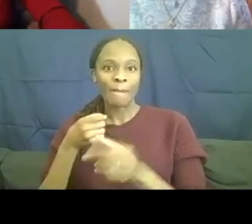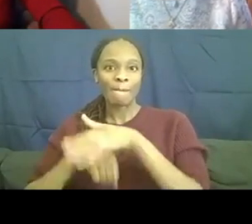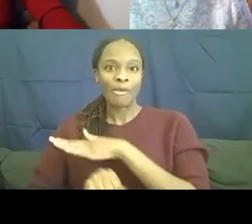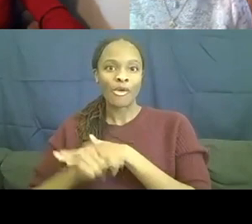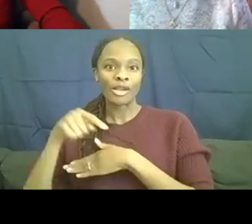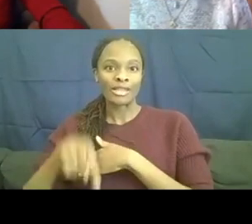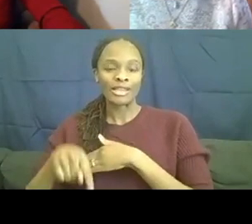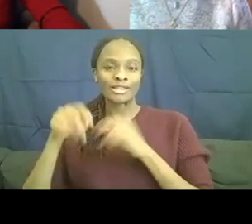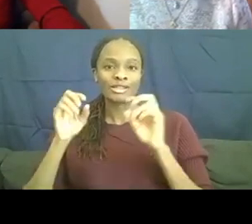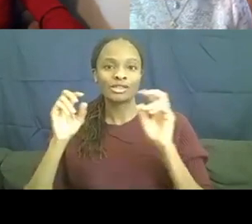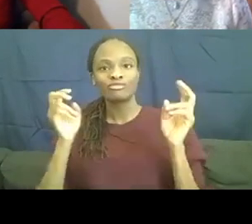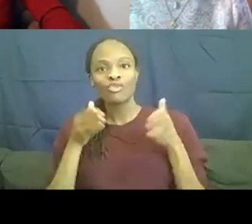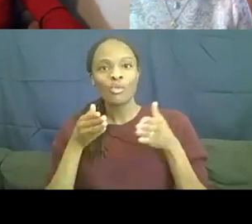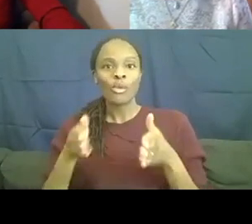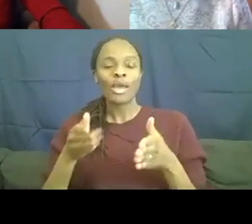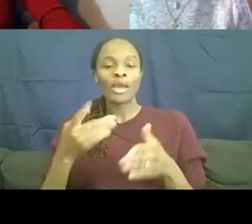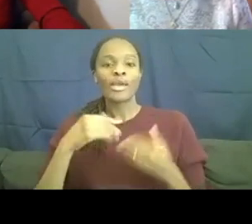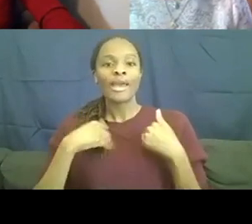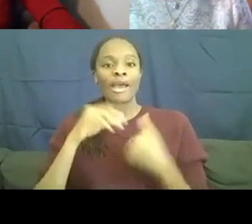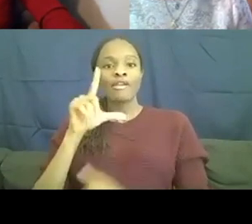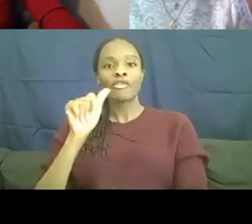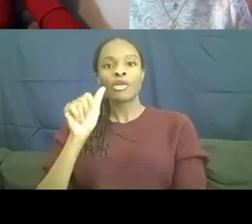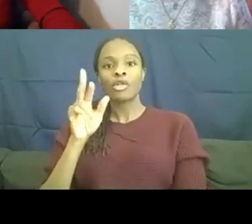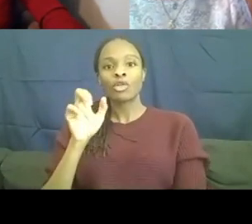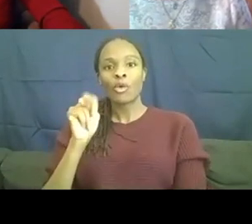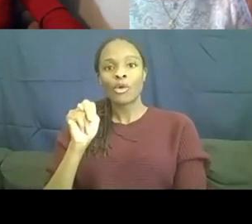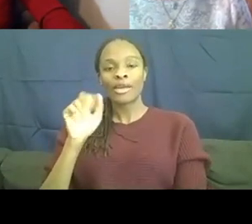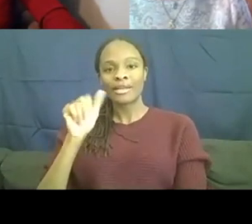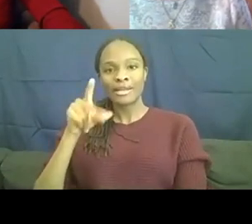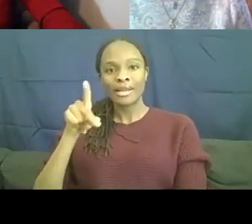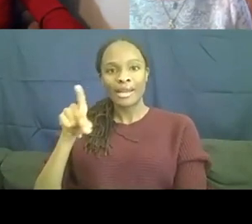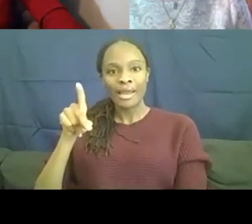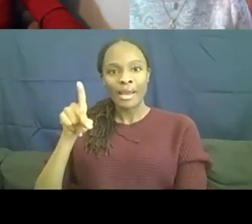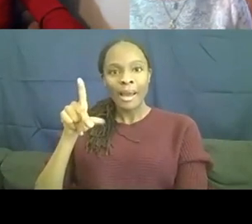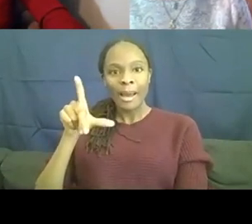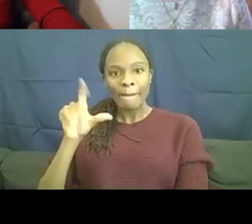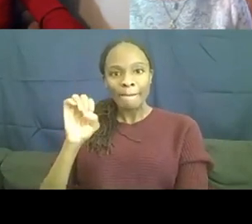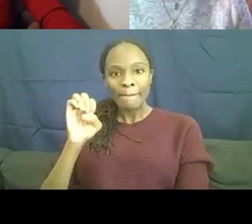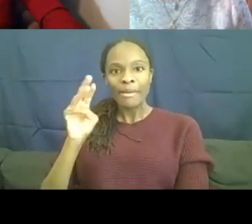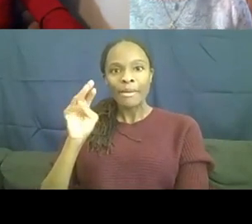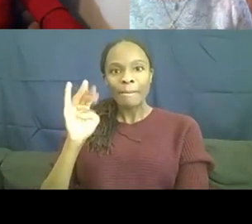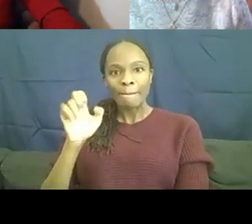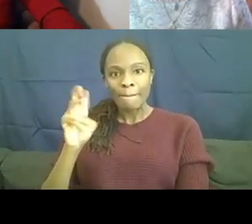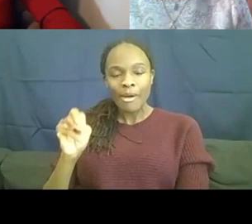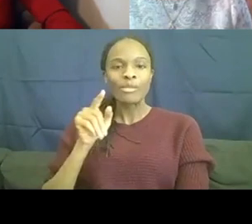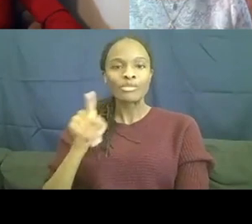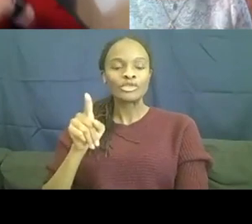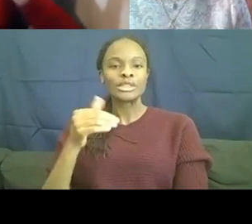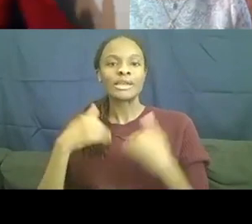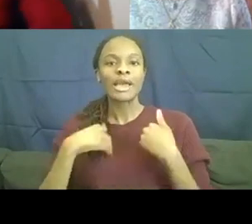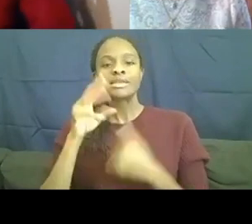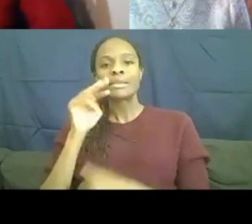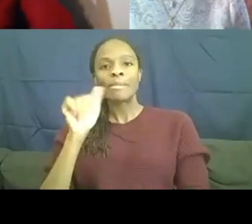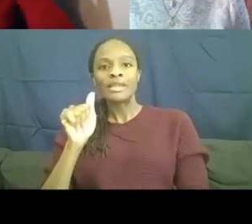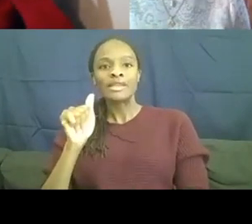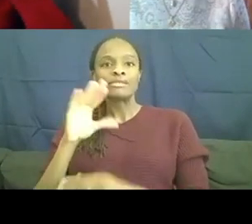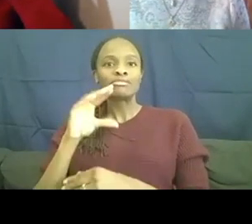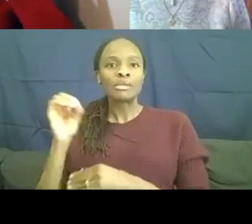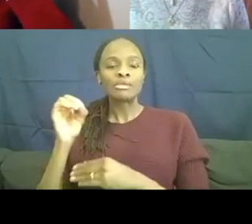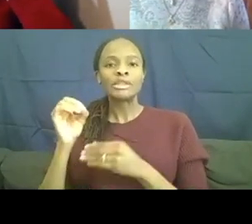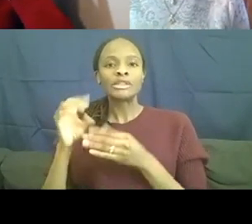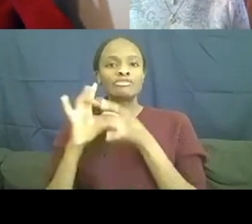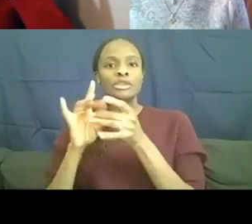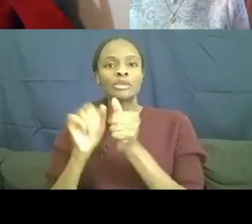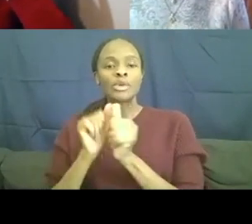Applebaum, RespectAbility's Vice President of Communications, who advises media companies on scripts and programming to